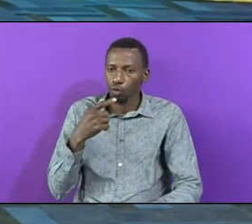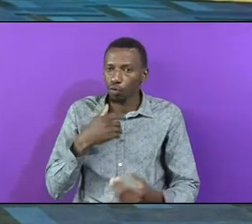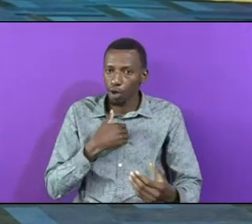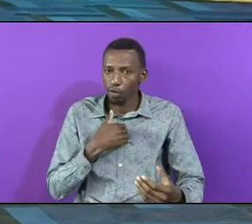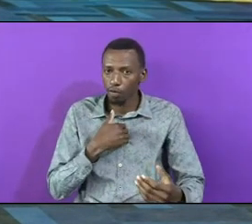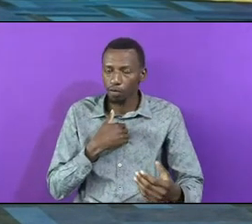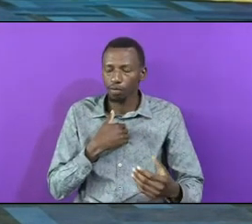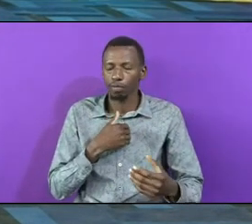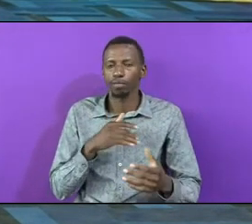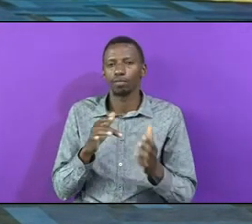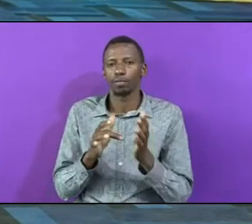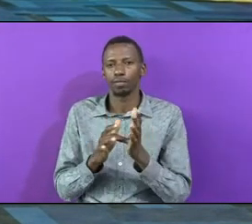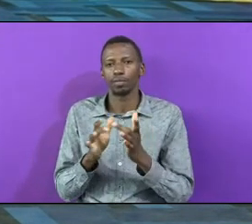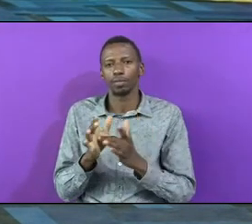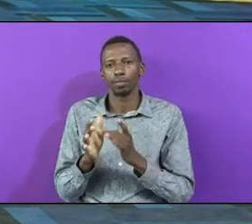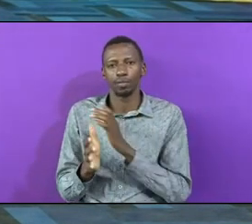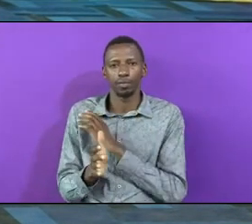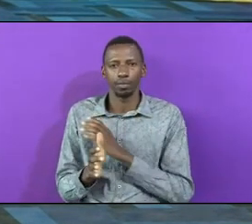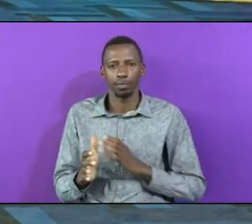In Jesus Christ